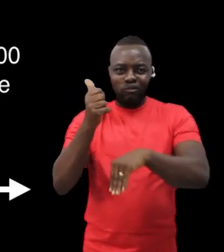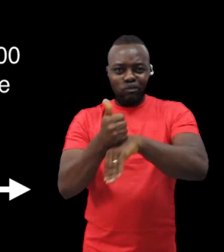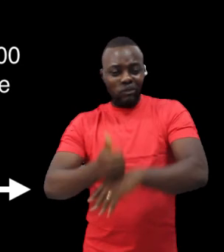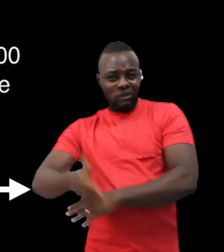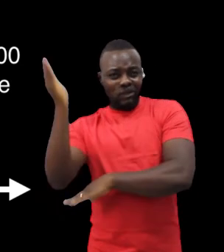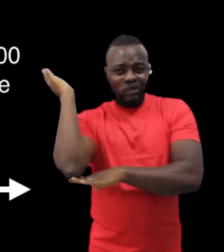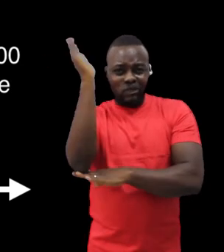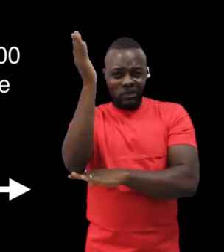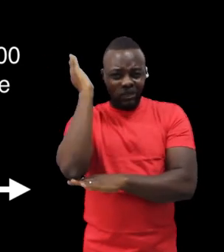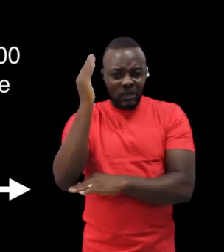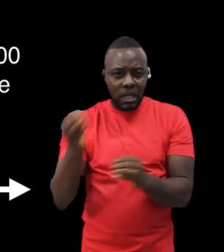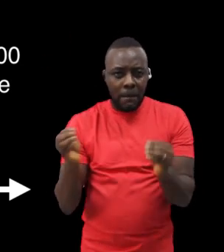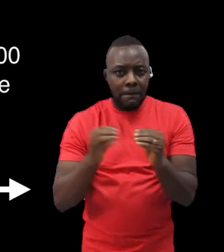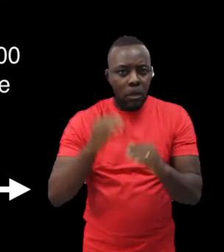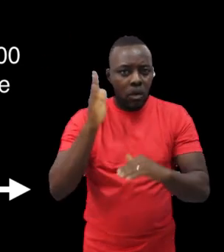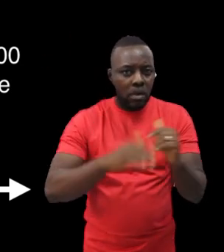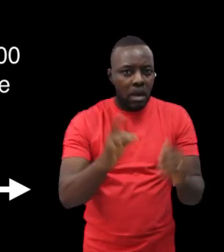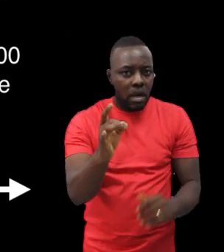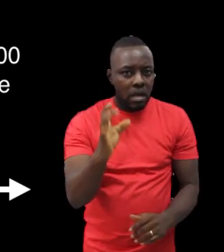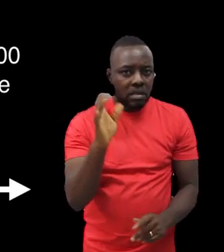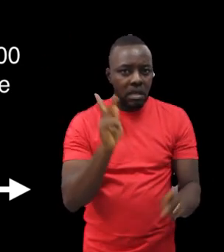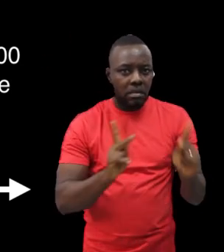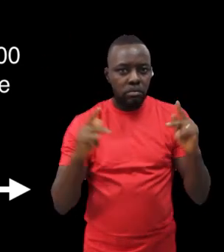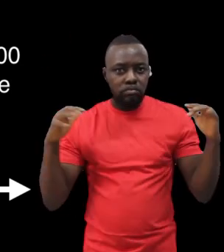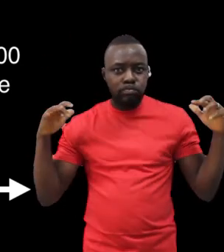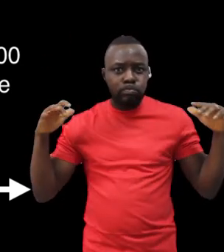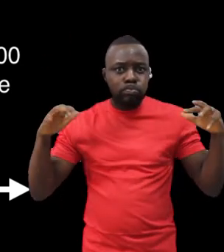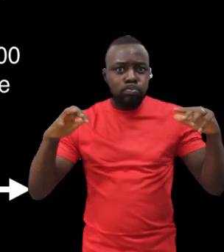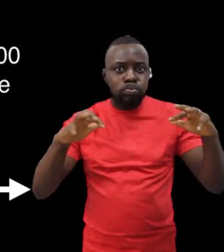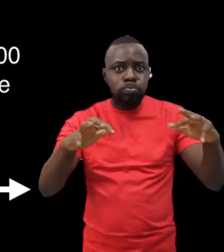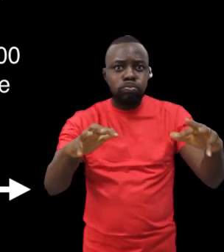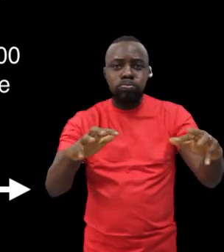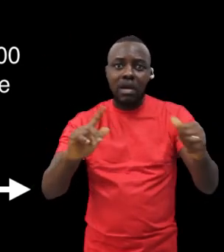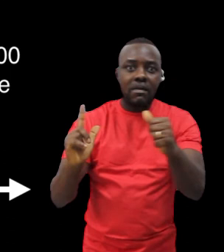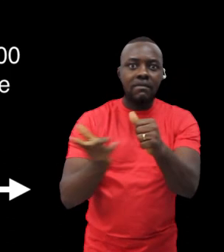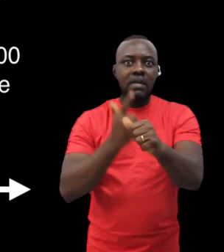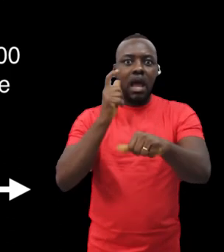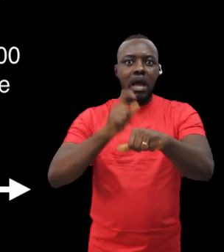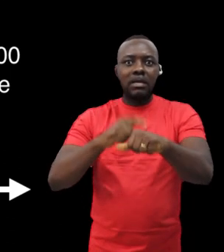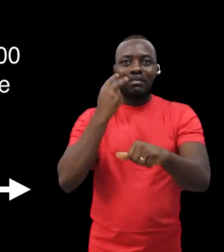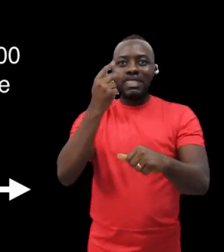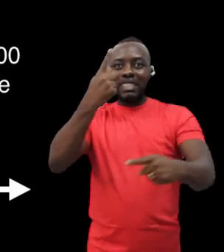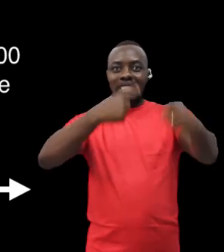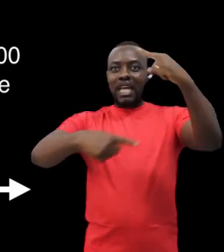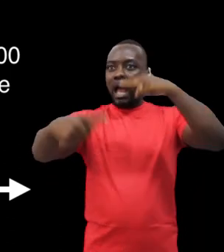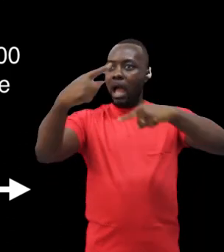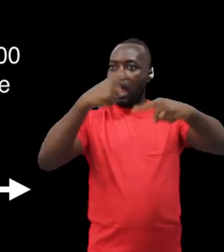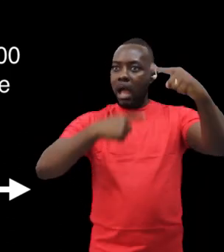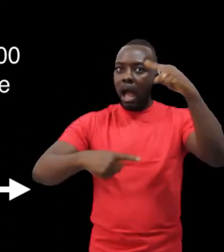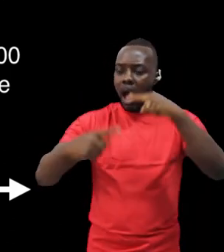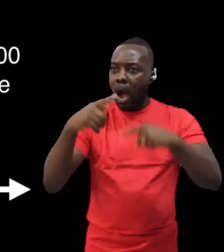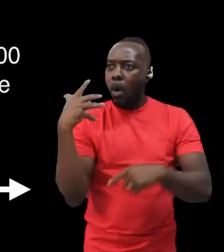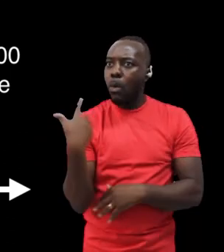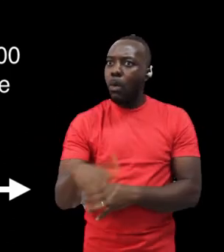near where he was hosted by two Deaf brothers. More than 800 persons were said to have attended and were amused by the sight of Foster's presenting